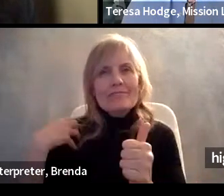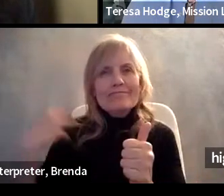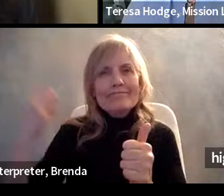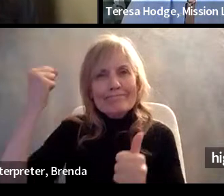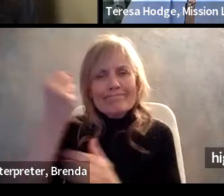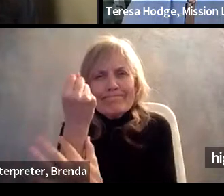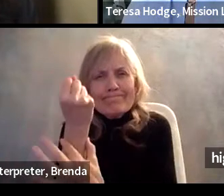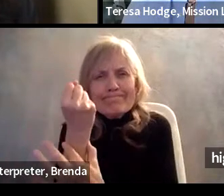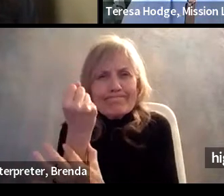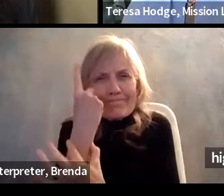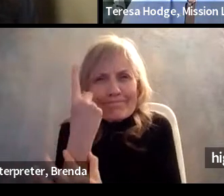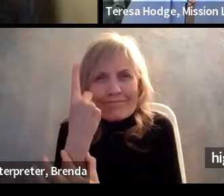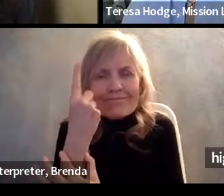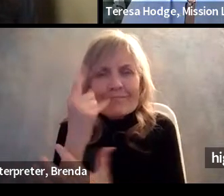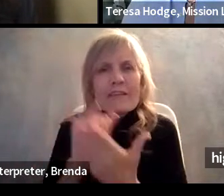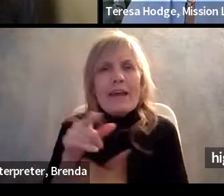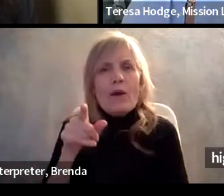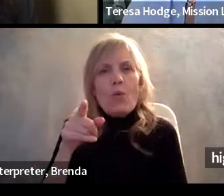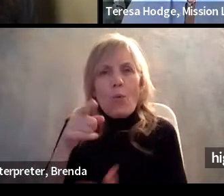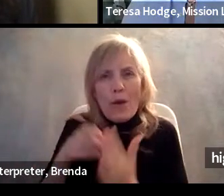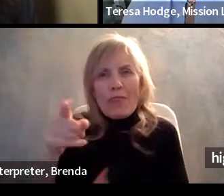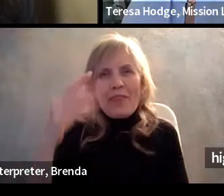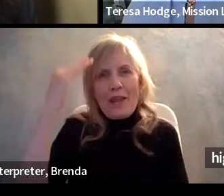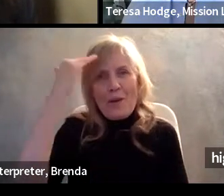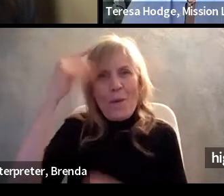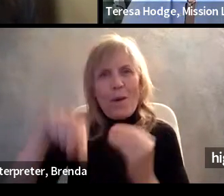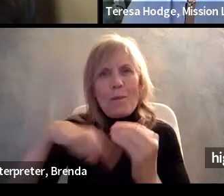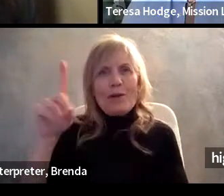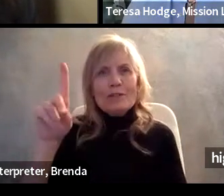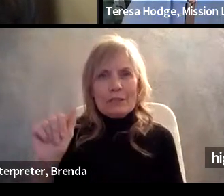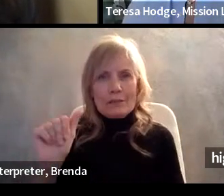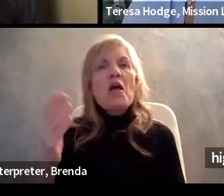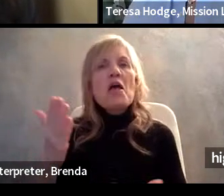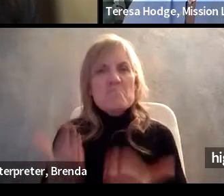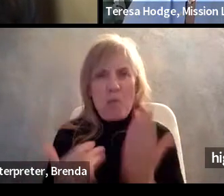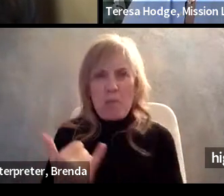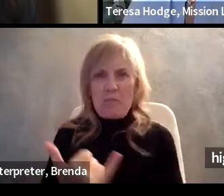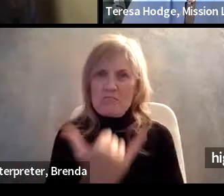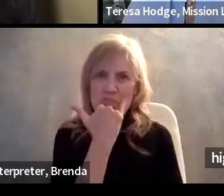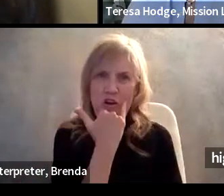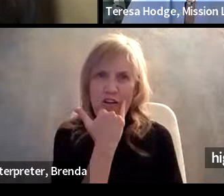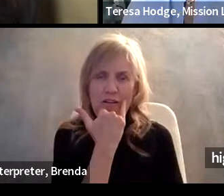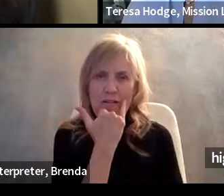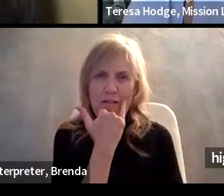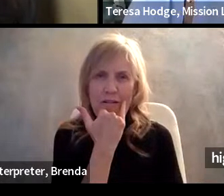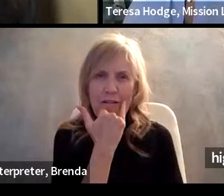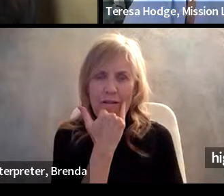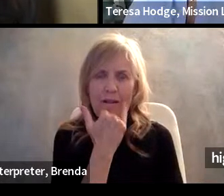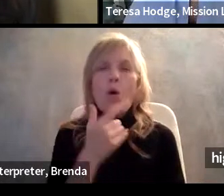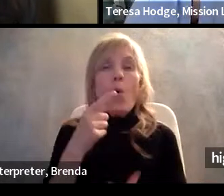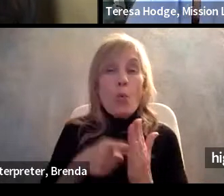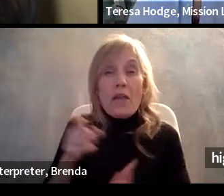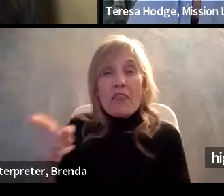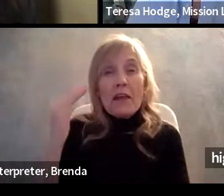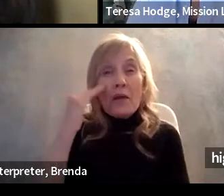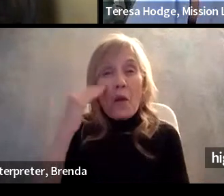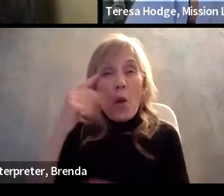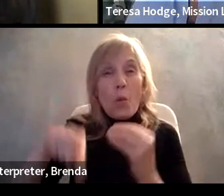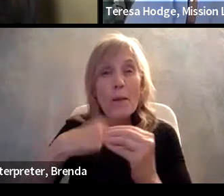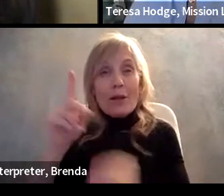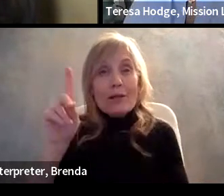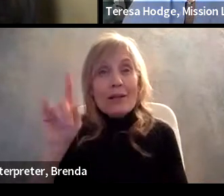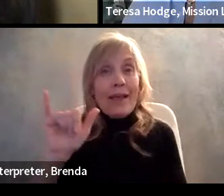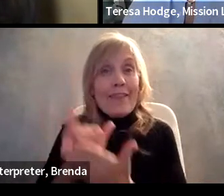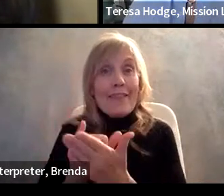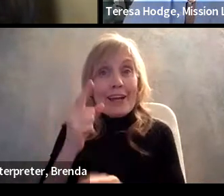that what they know about disability is wrong. All they know about disability that is correct is that